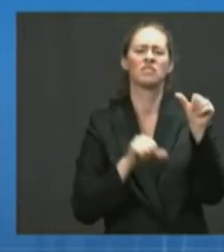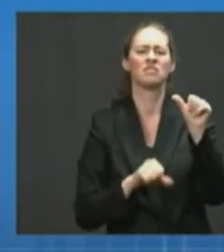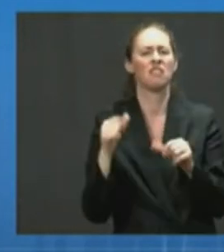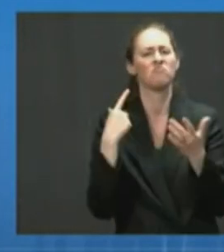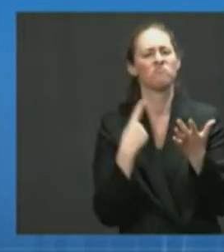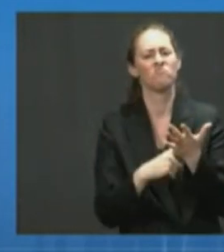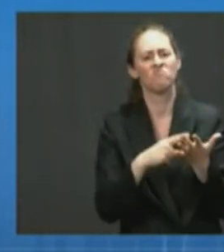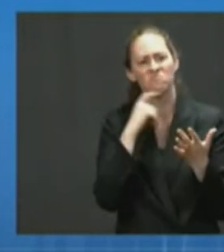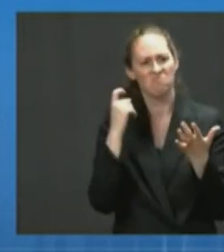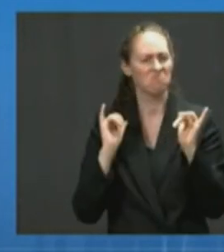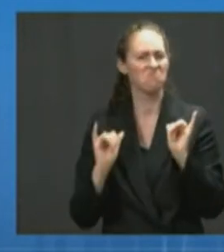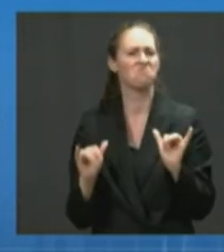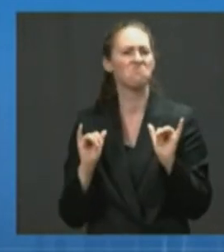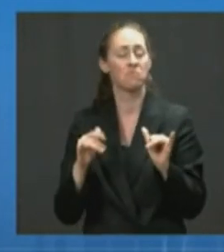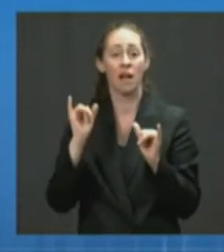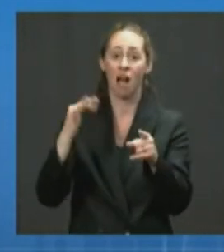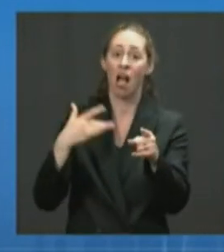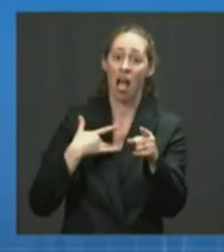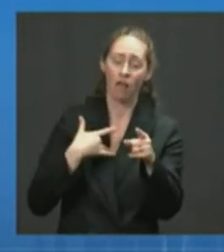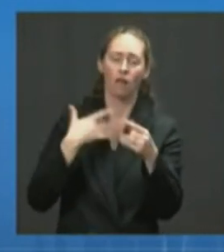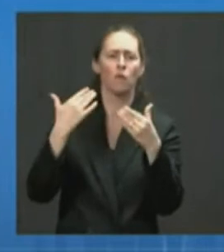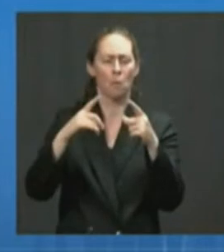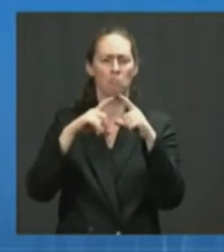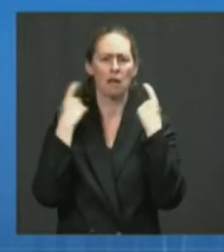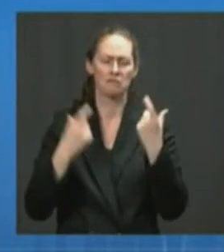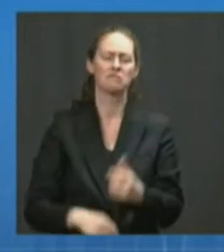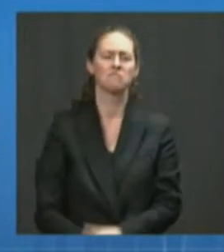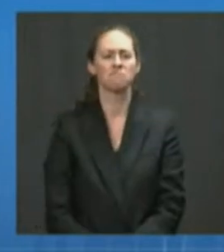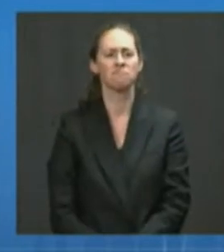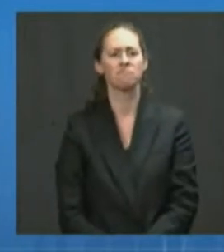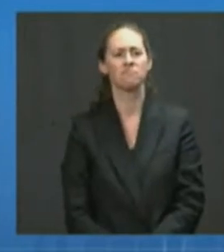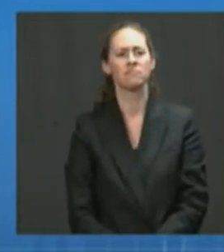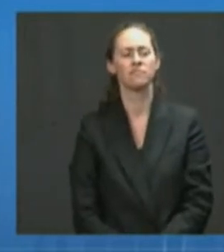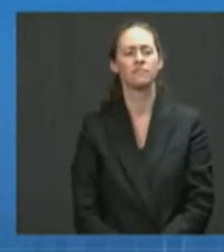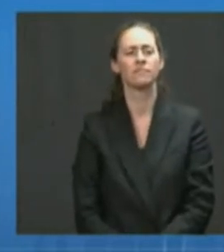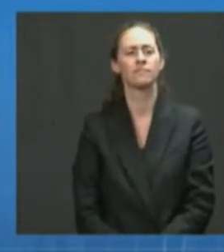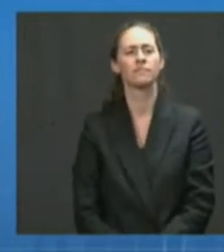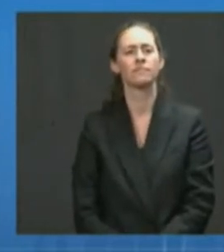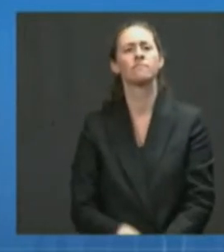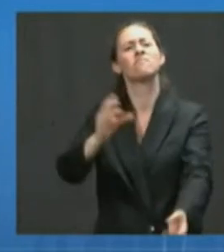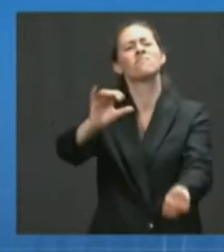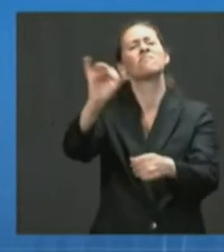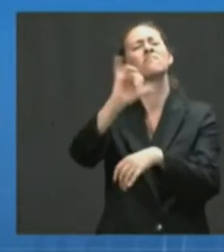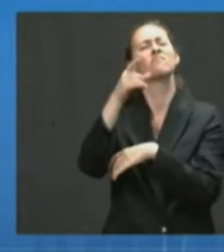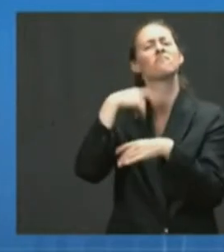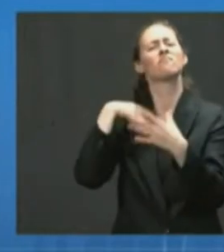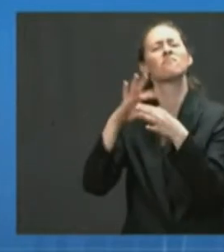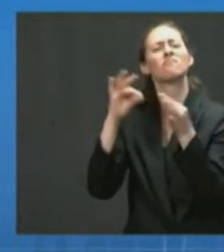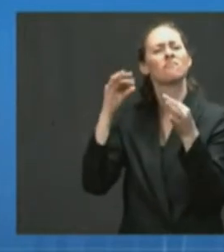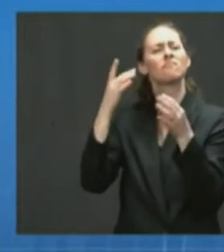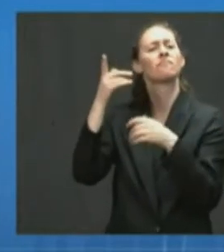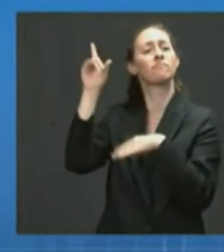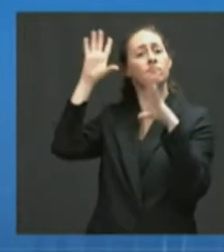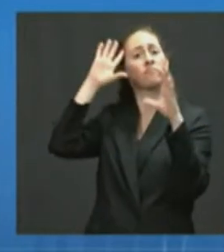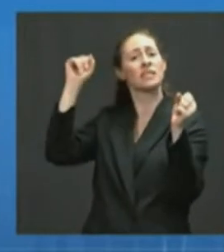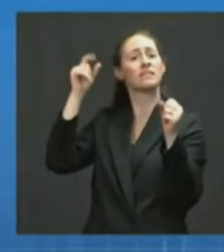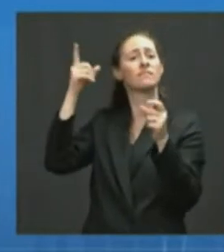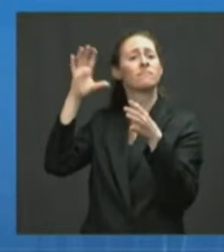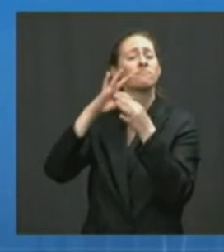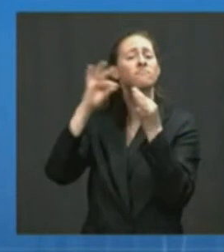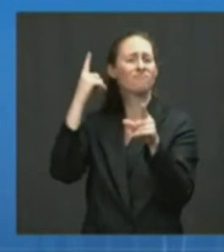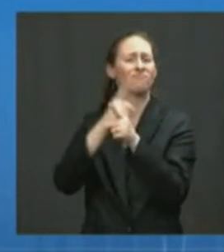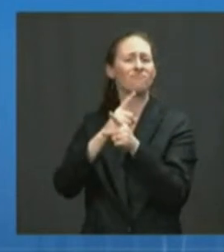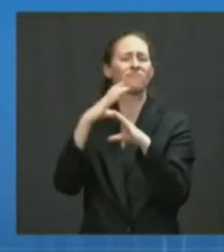mass guidance or mass mass recommendations. I think the president captured it well last night and it's consistent with his message